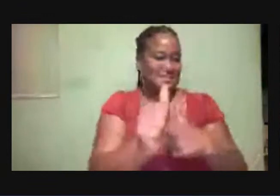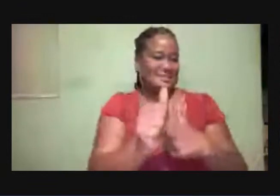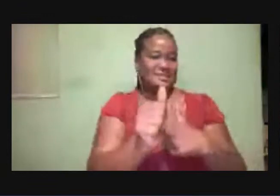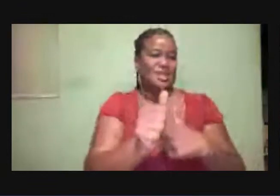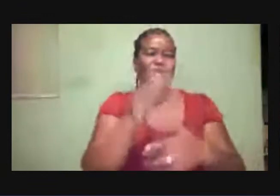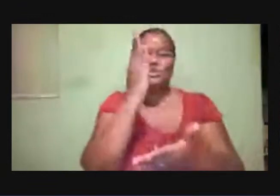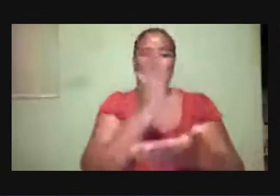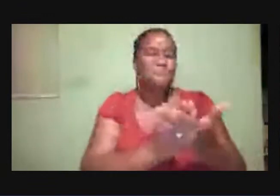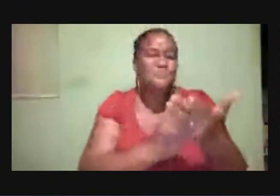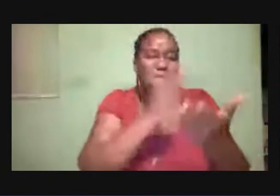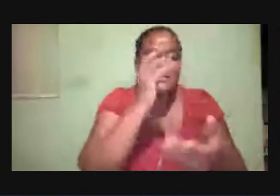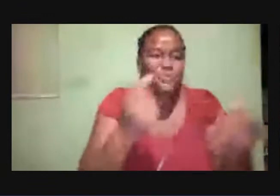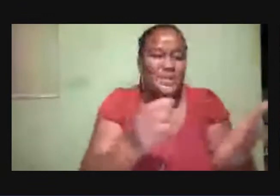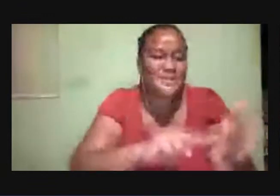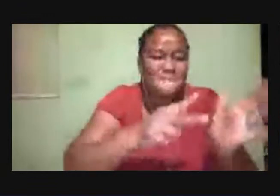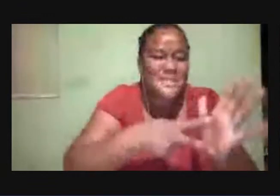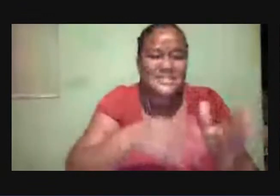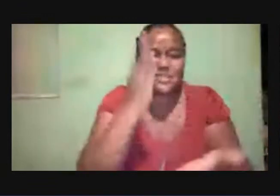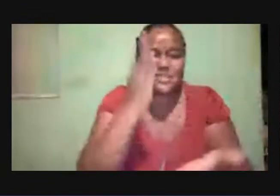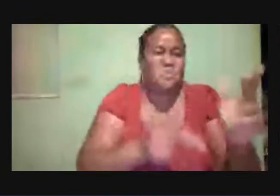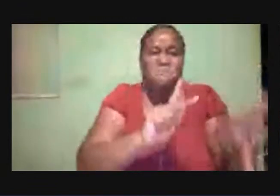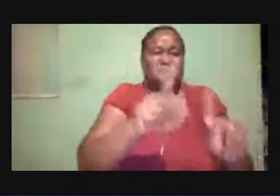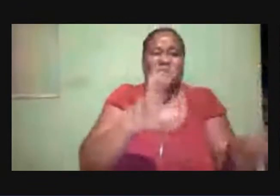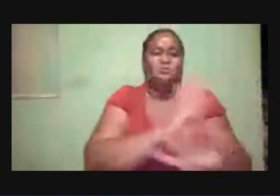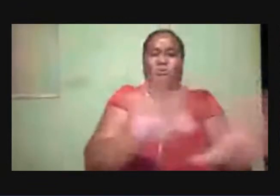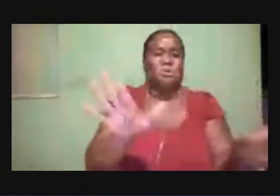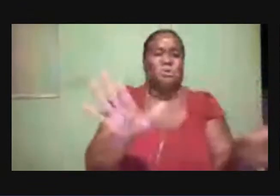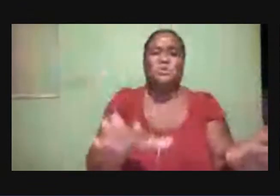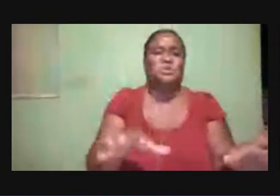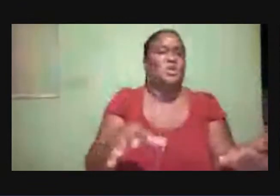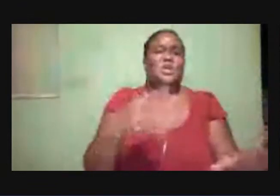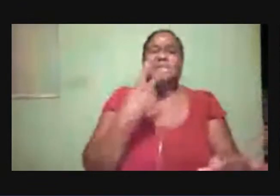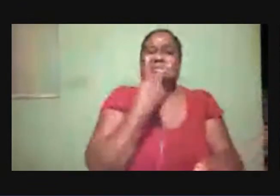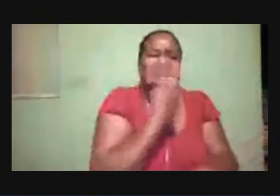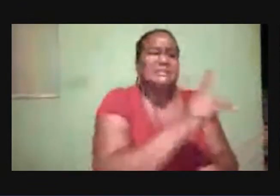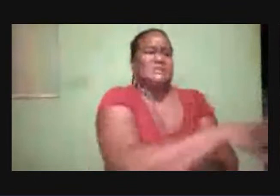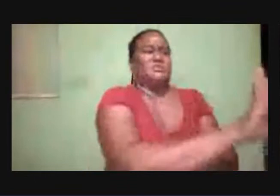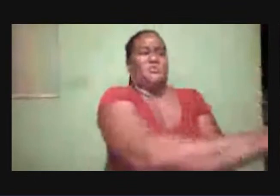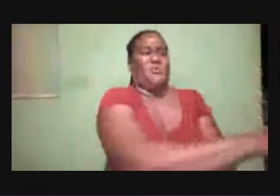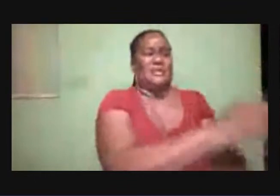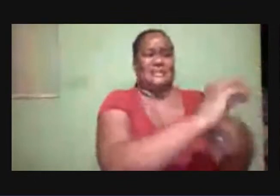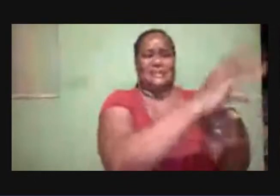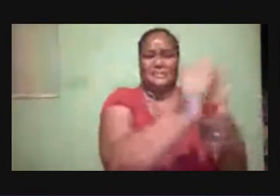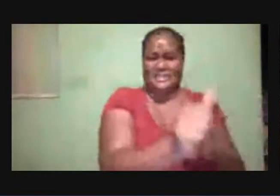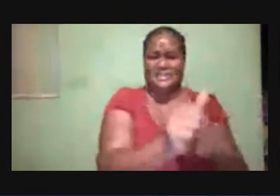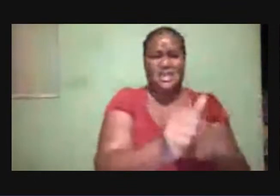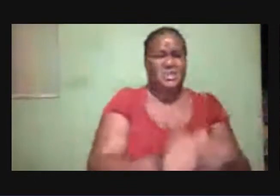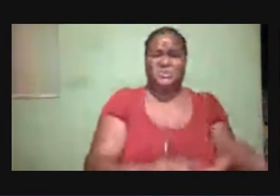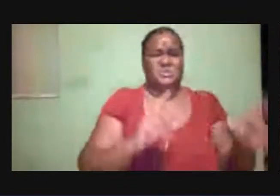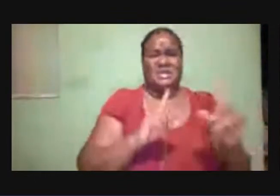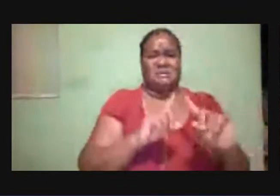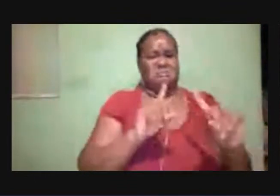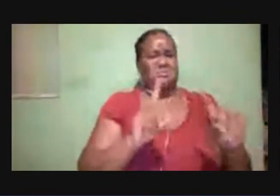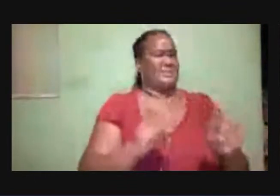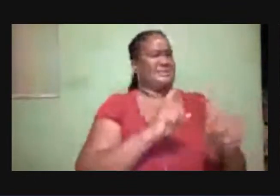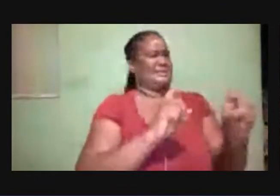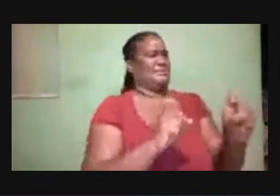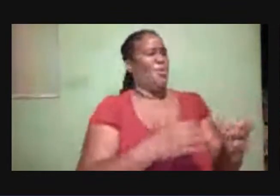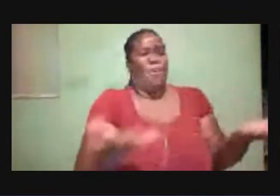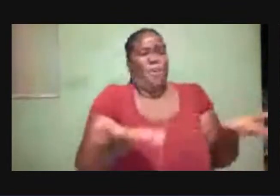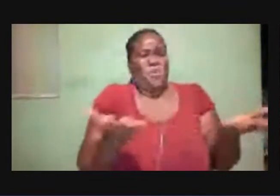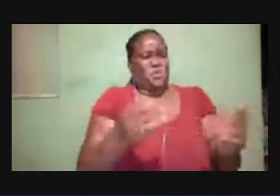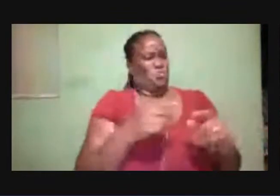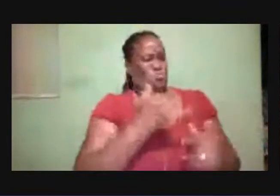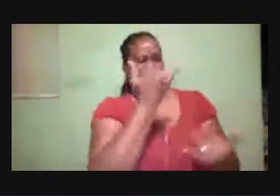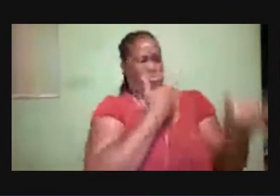Disabilities So people Are saying What's wrong With you Not recognizing Easily That